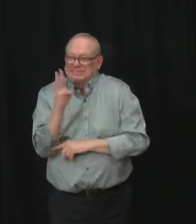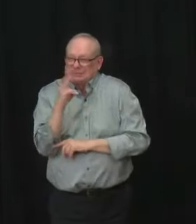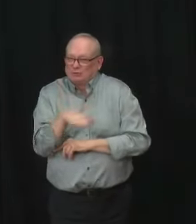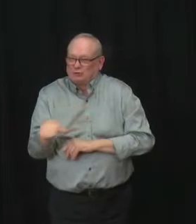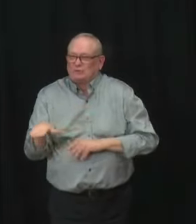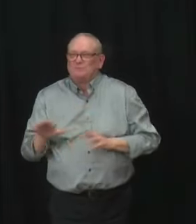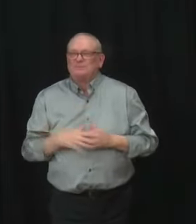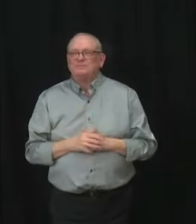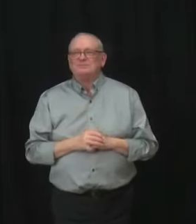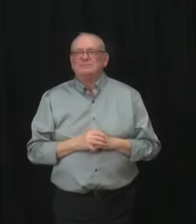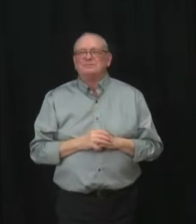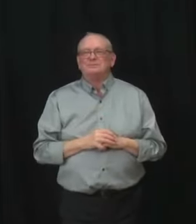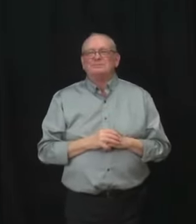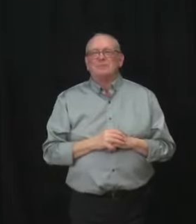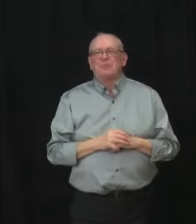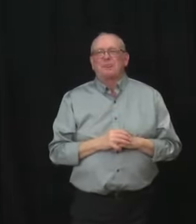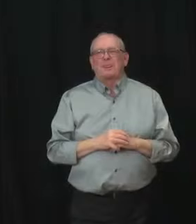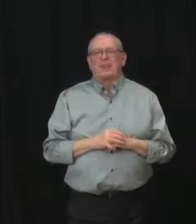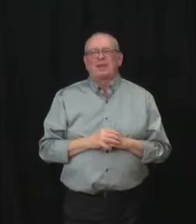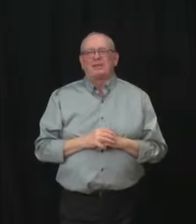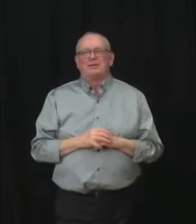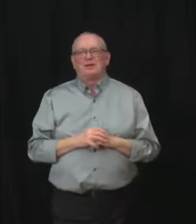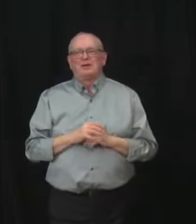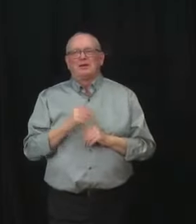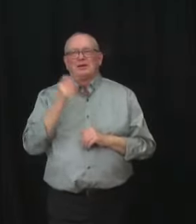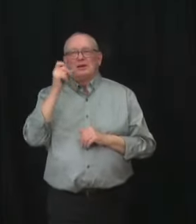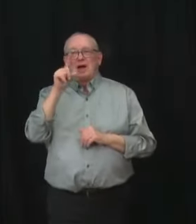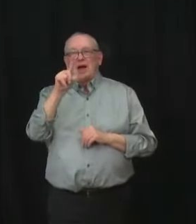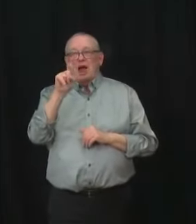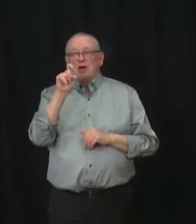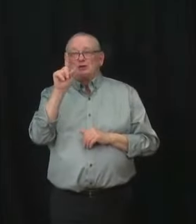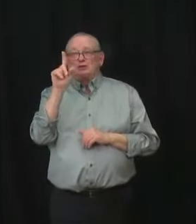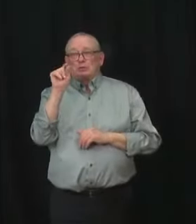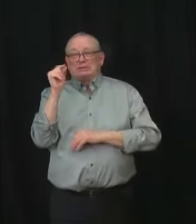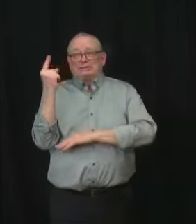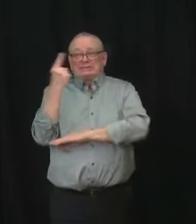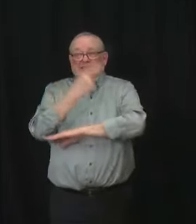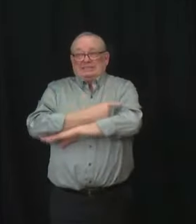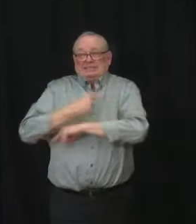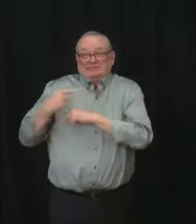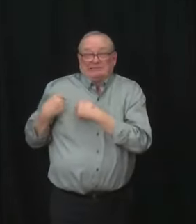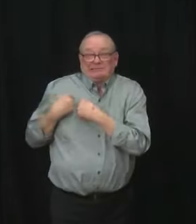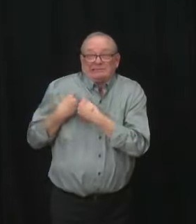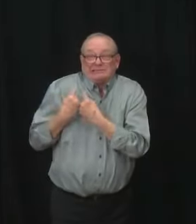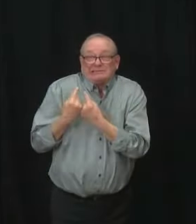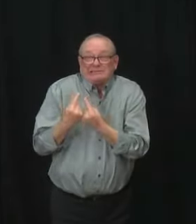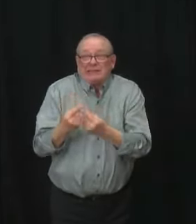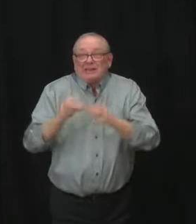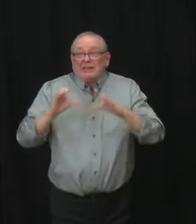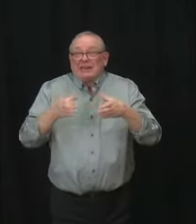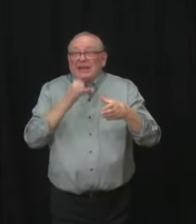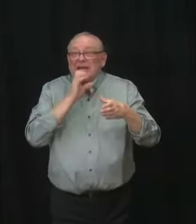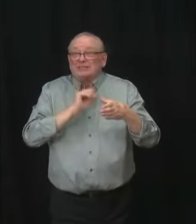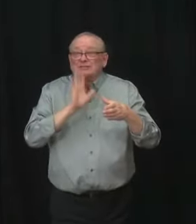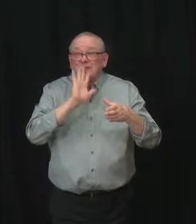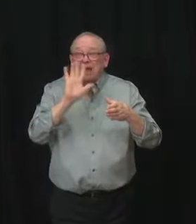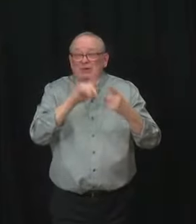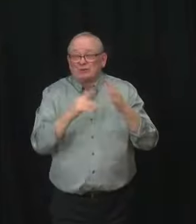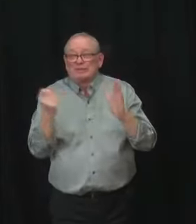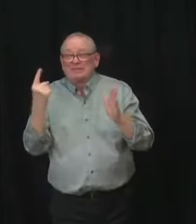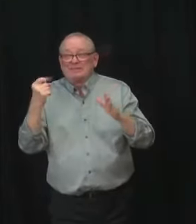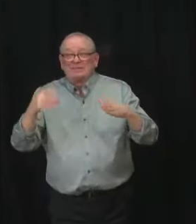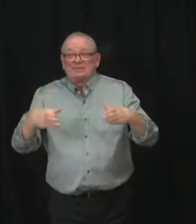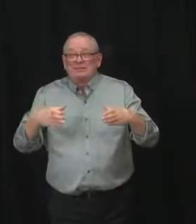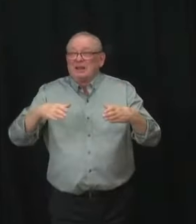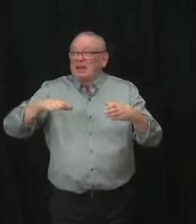in the last 120 days in those who have had no doses in this age group. Many children in